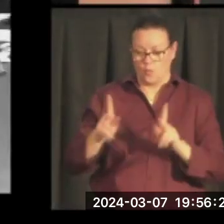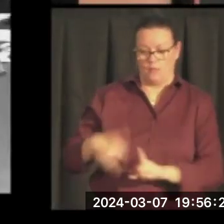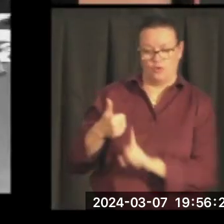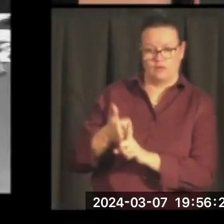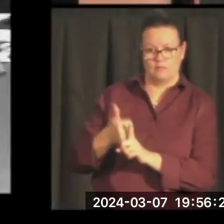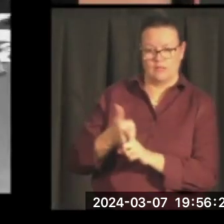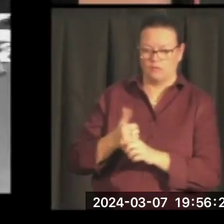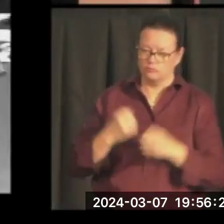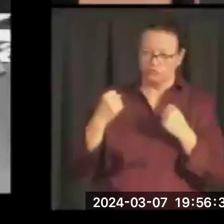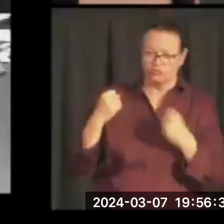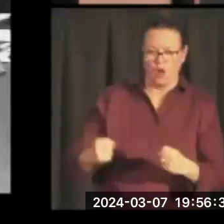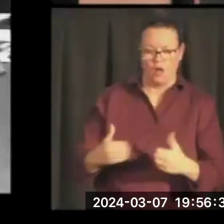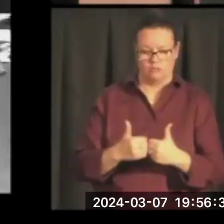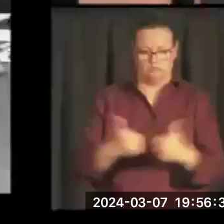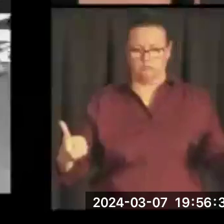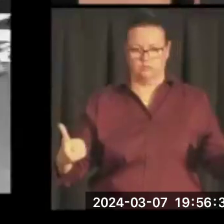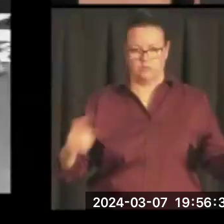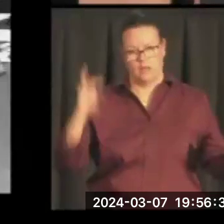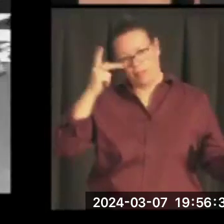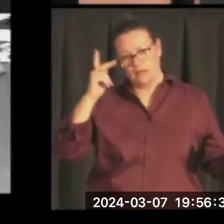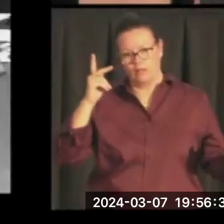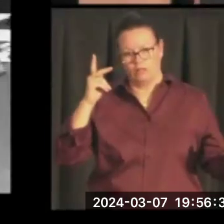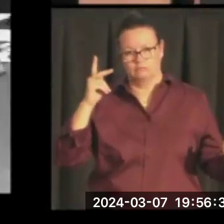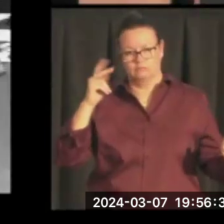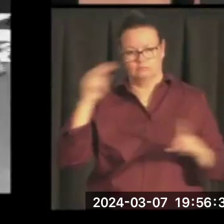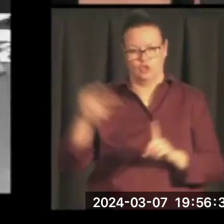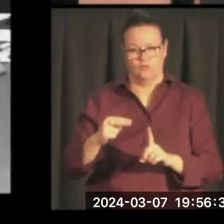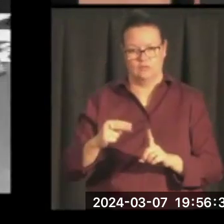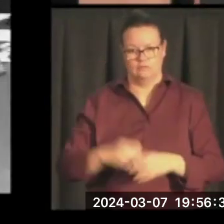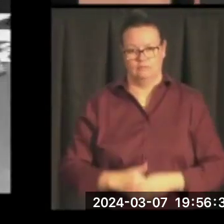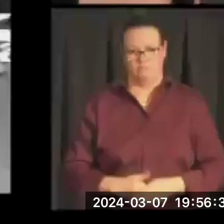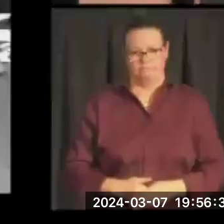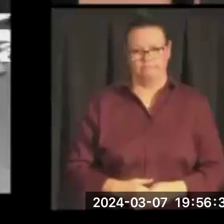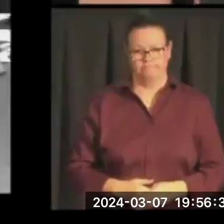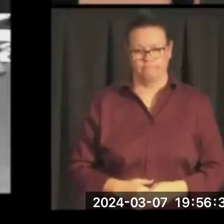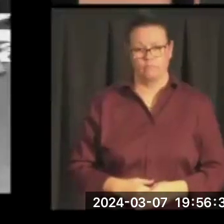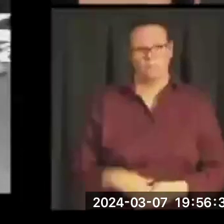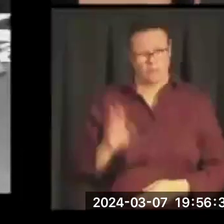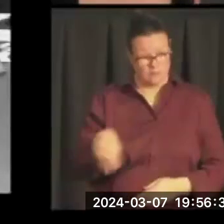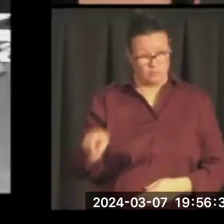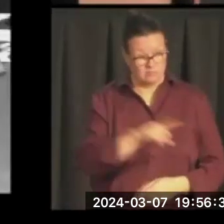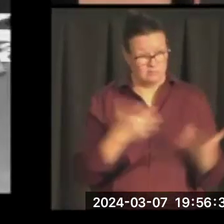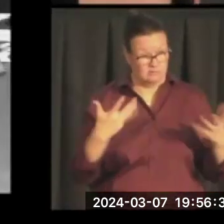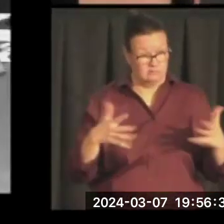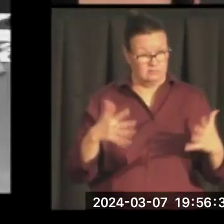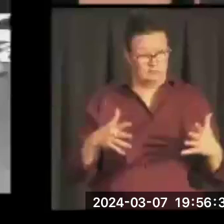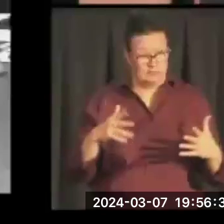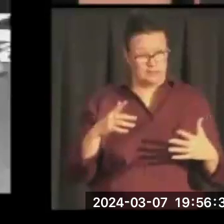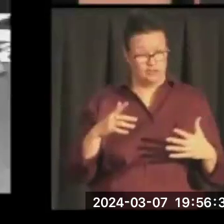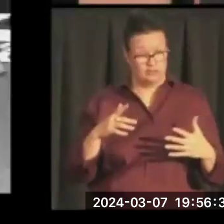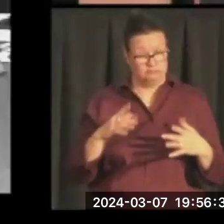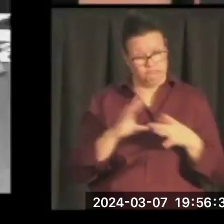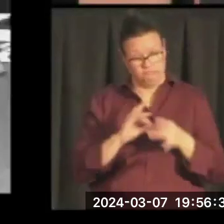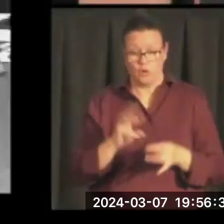And so for all of you who listened to these Watergate hearings, what you saw